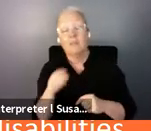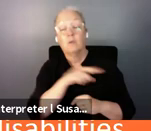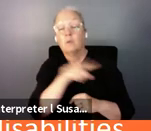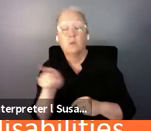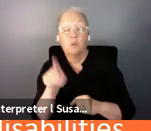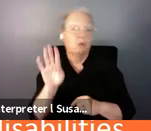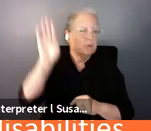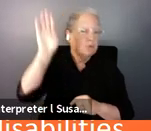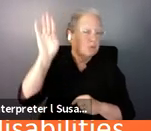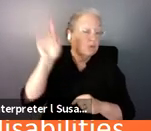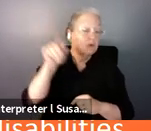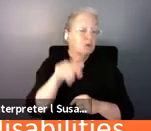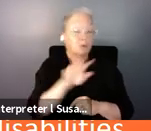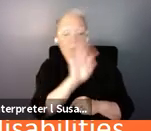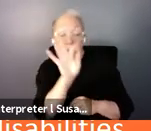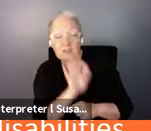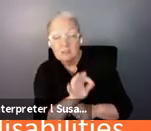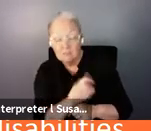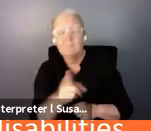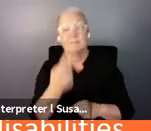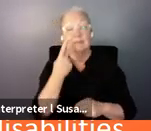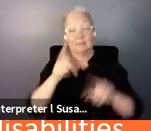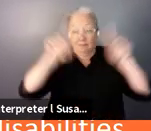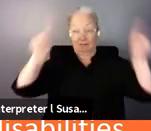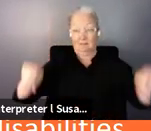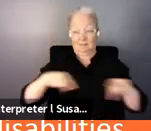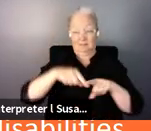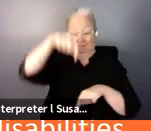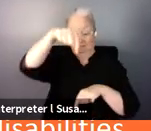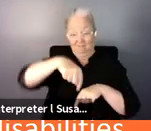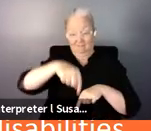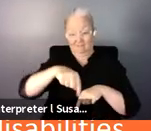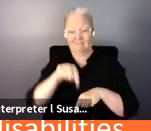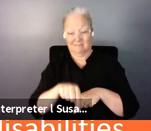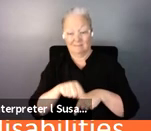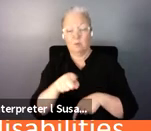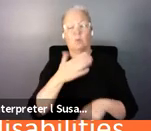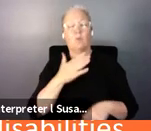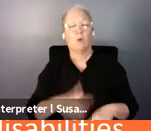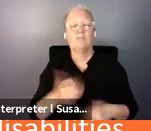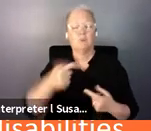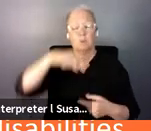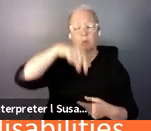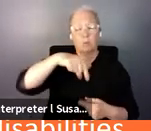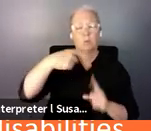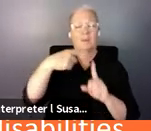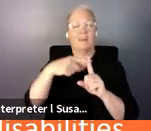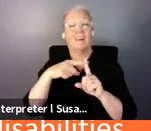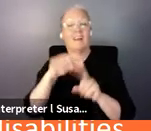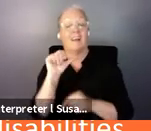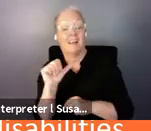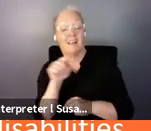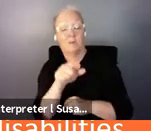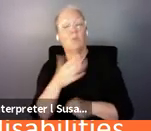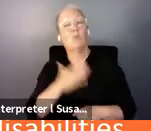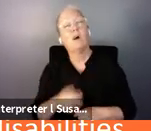question and answer option, which you'll see on the bottom of your screen. And if you want to make comments or share links to relevant documents, as we're